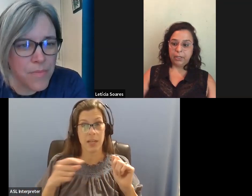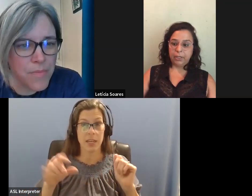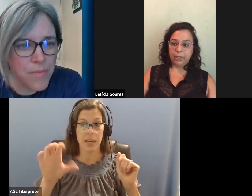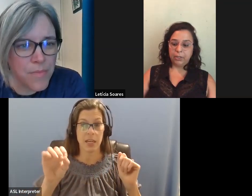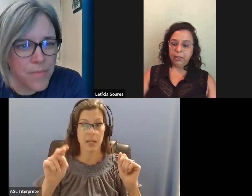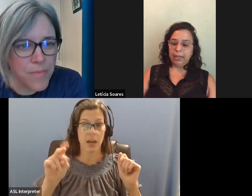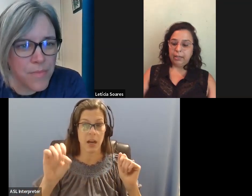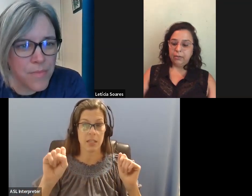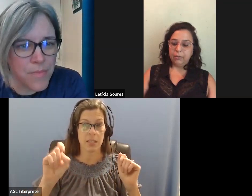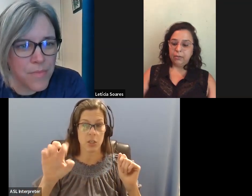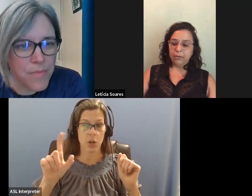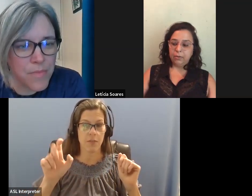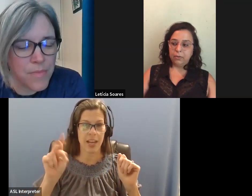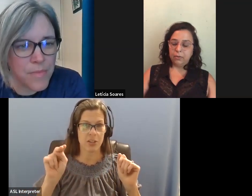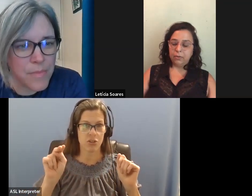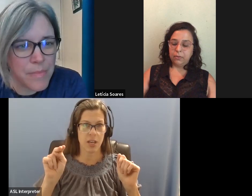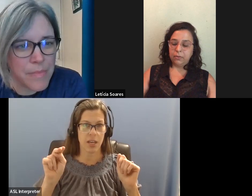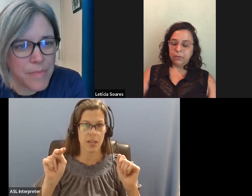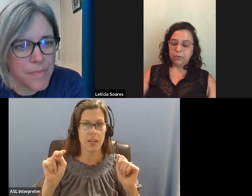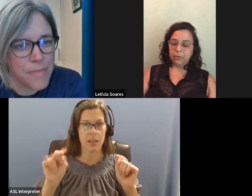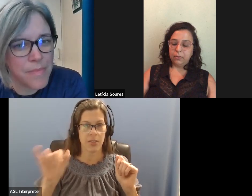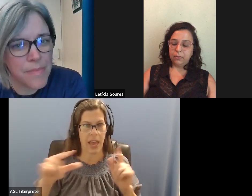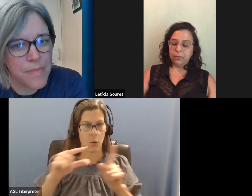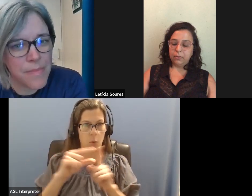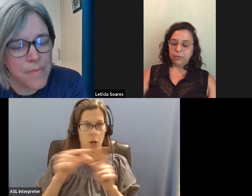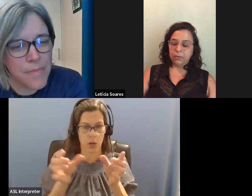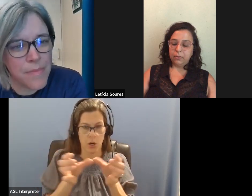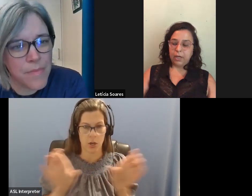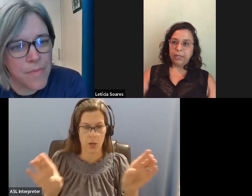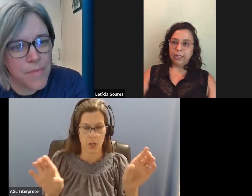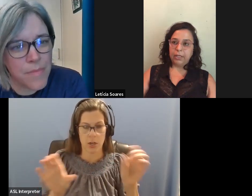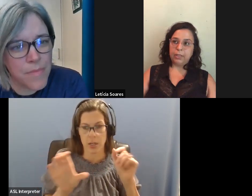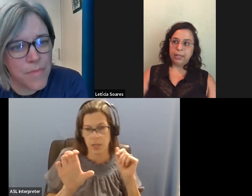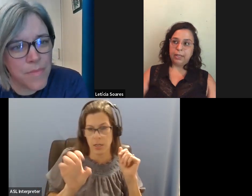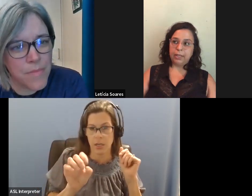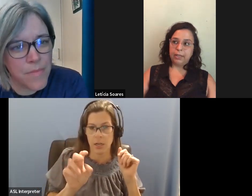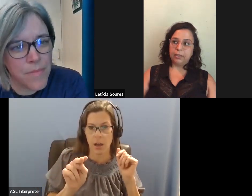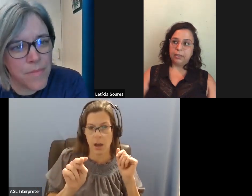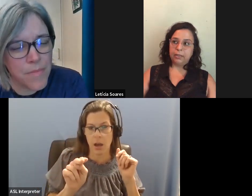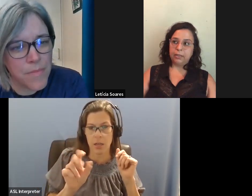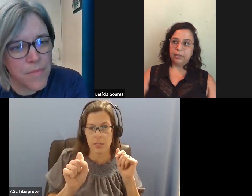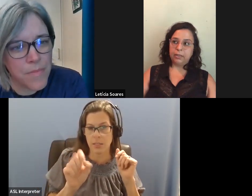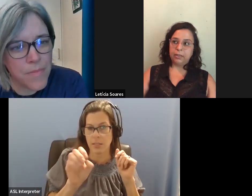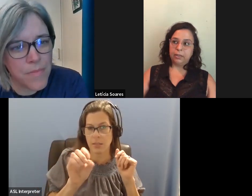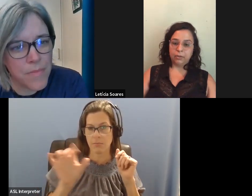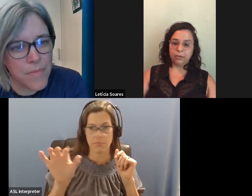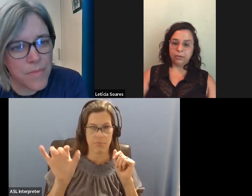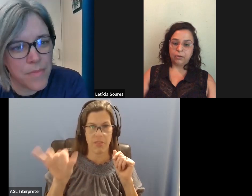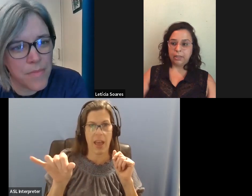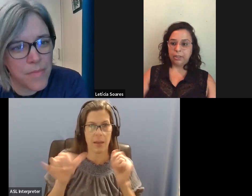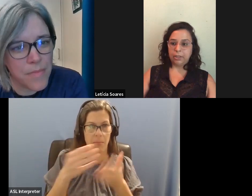uh, with nature. I, I think the perception